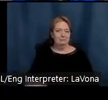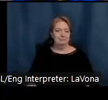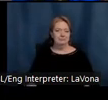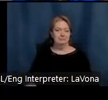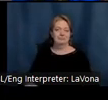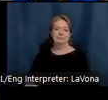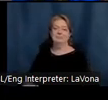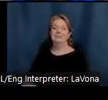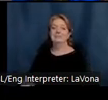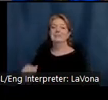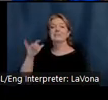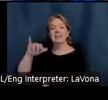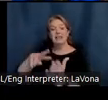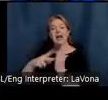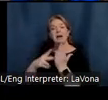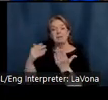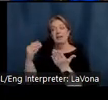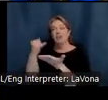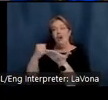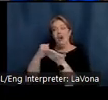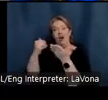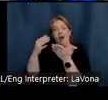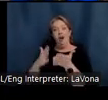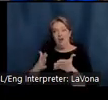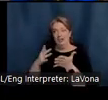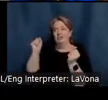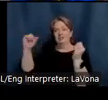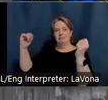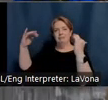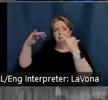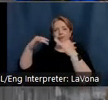generation of artists were beginning to form an art colony.